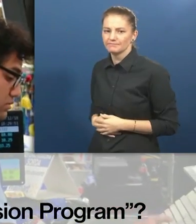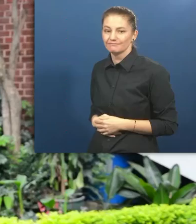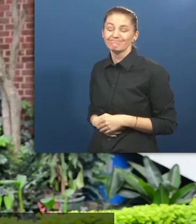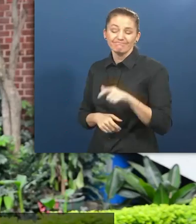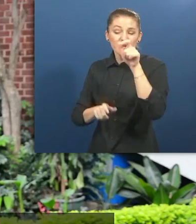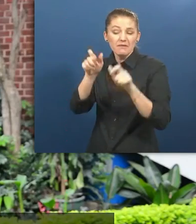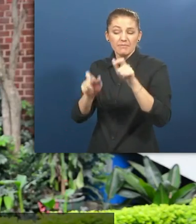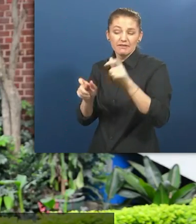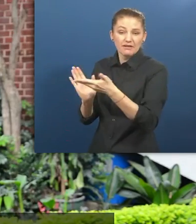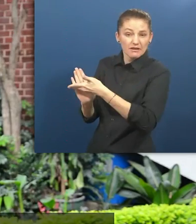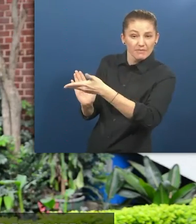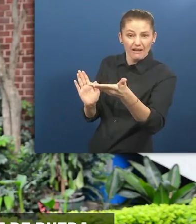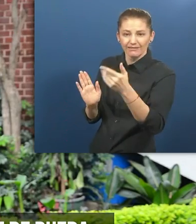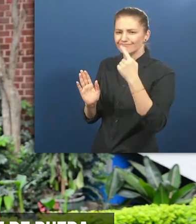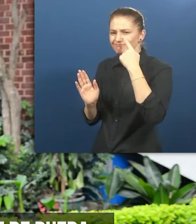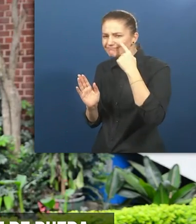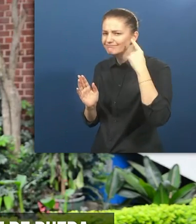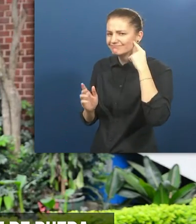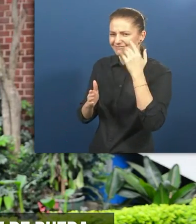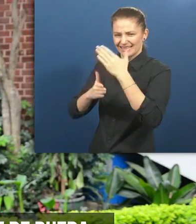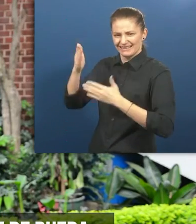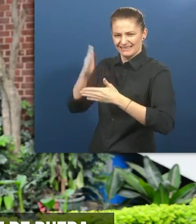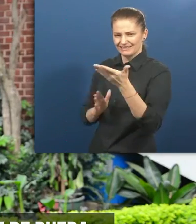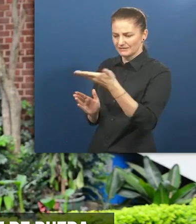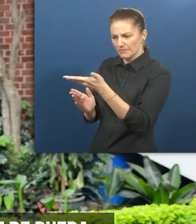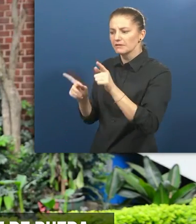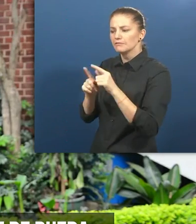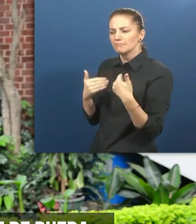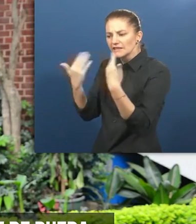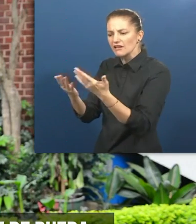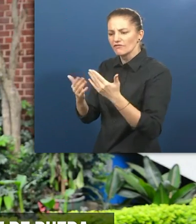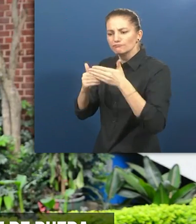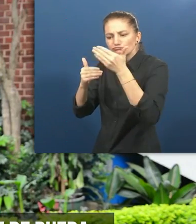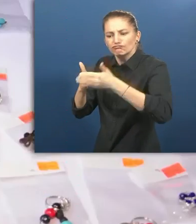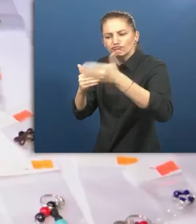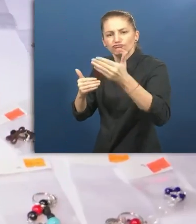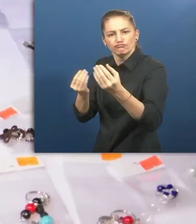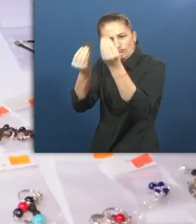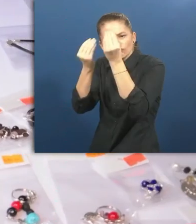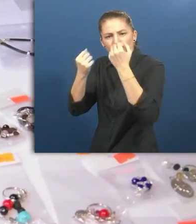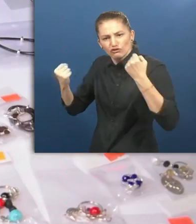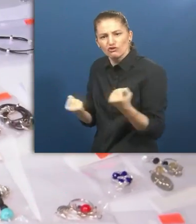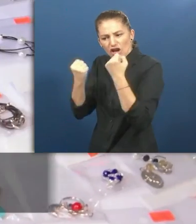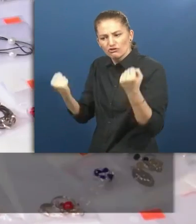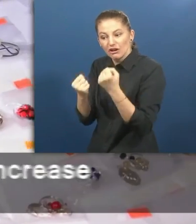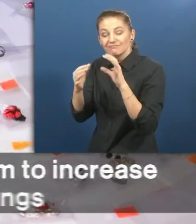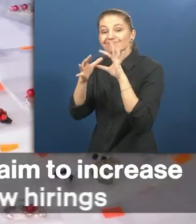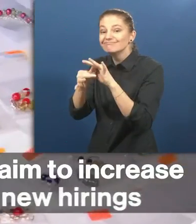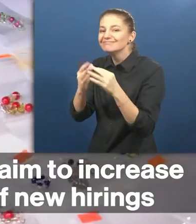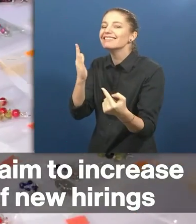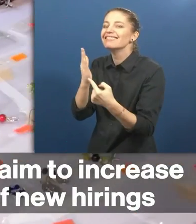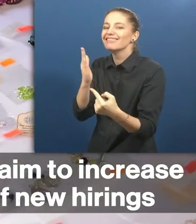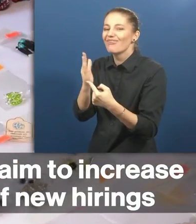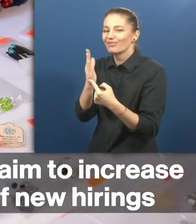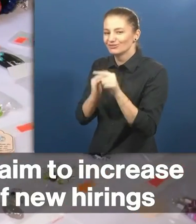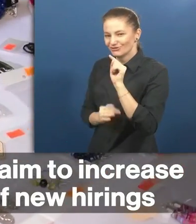People with visual and auditory require constant actualization, training, and the